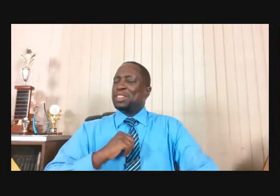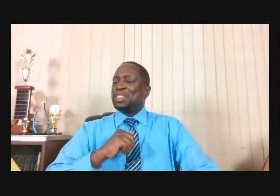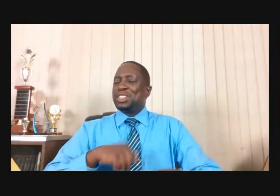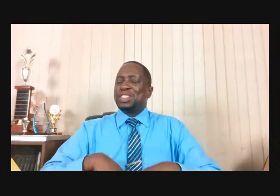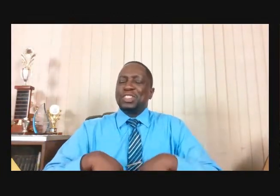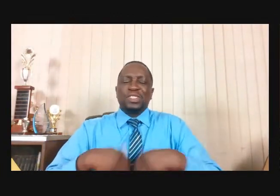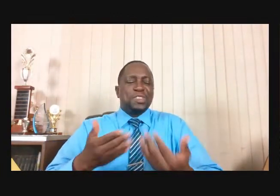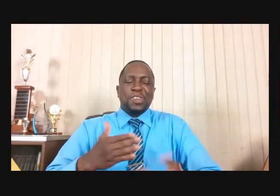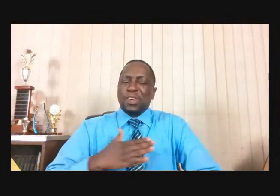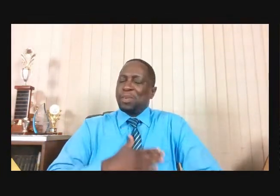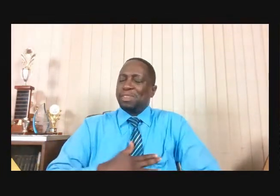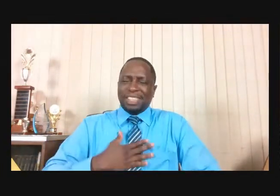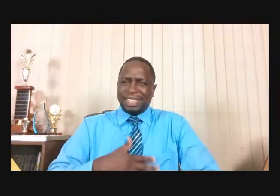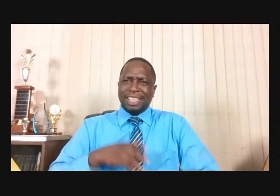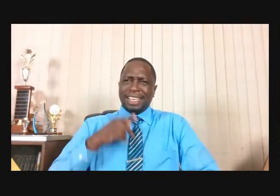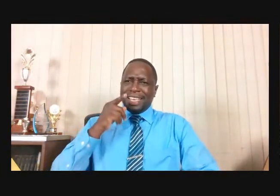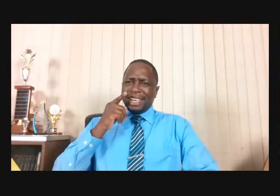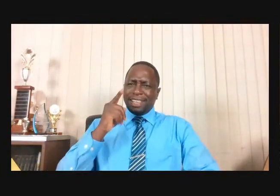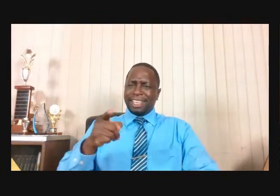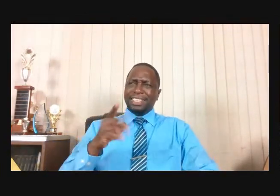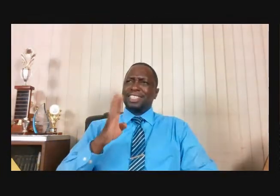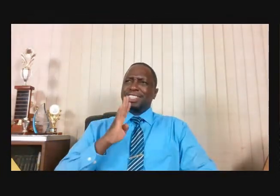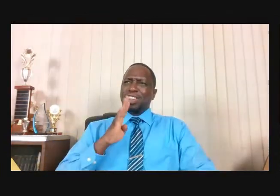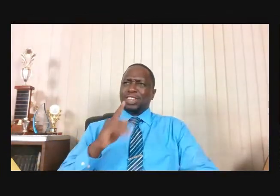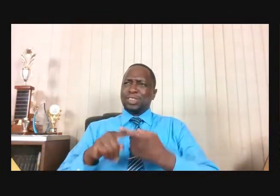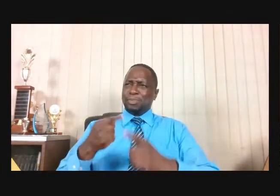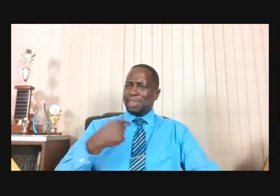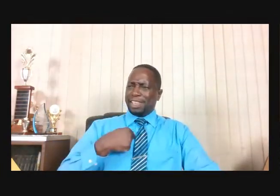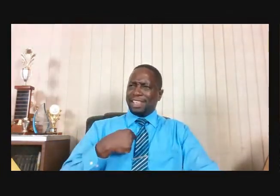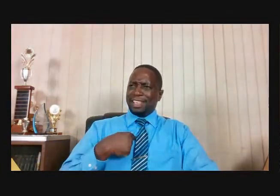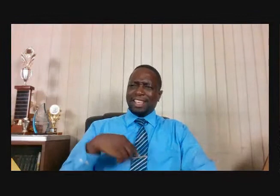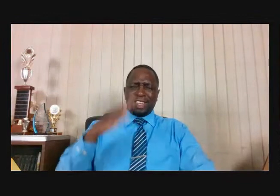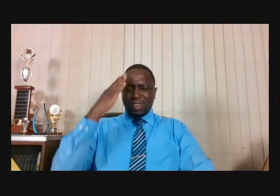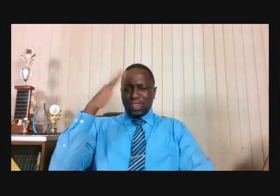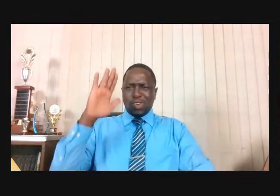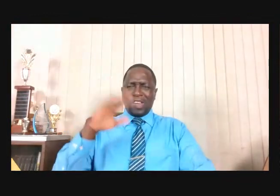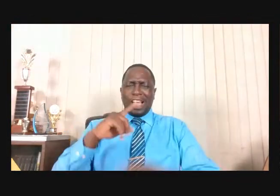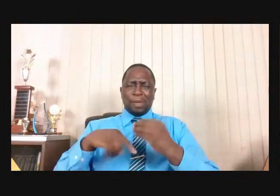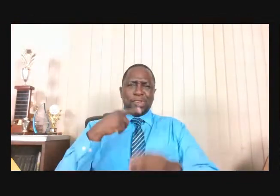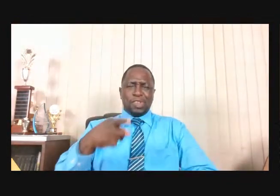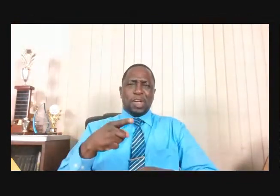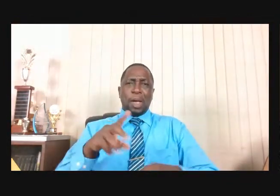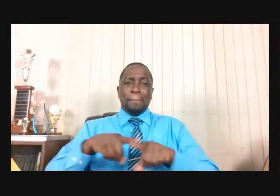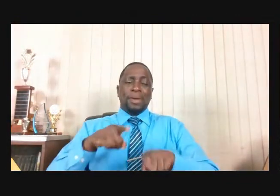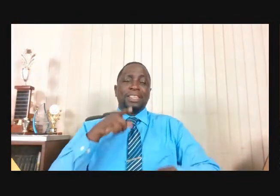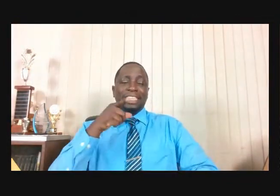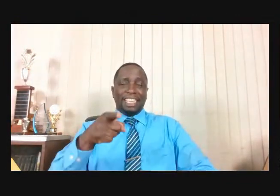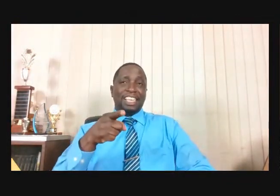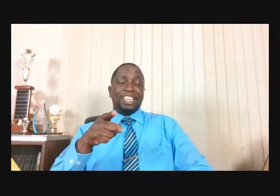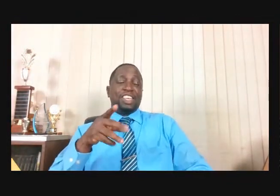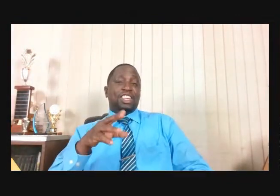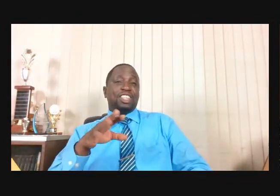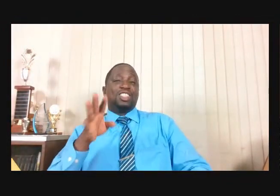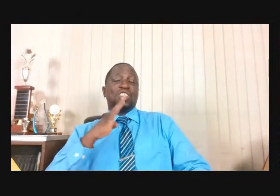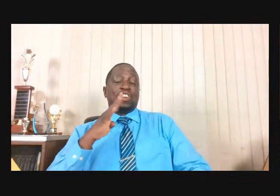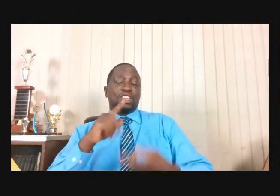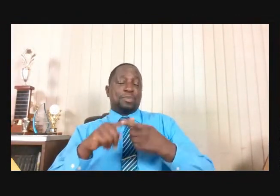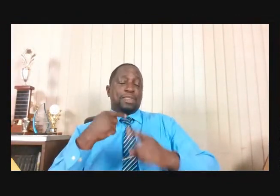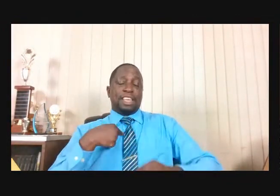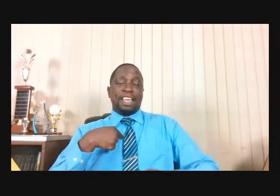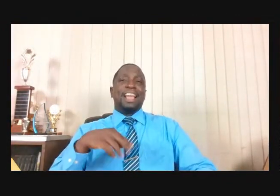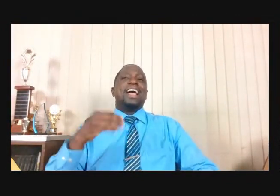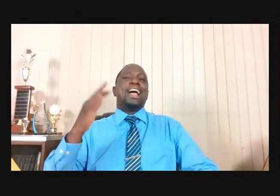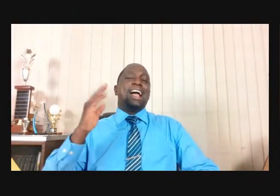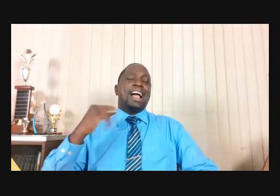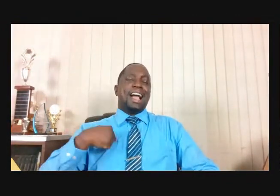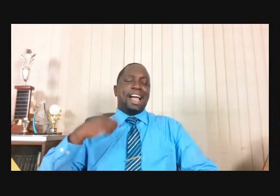He's talking to me. I don't know about you guys, but he is talking to me and I will hold on. And I'm